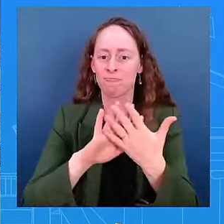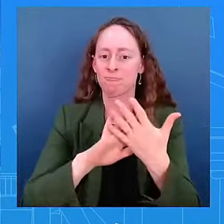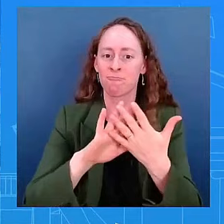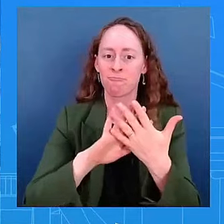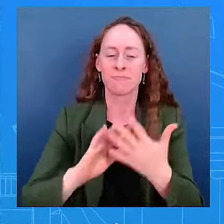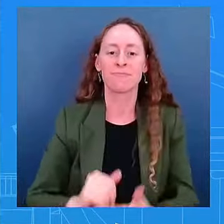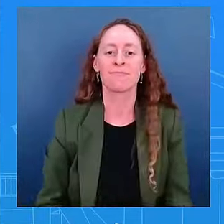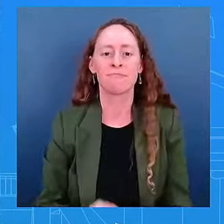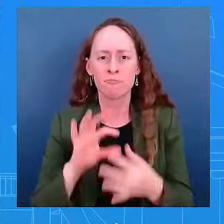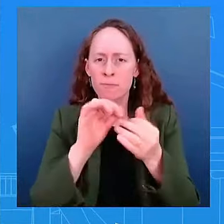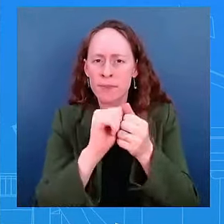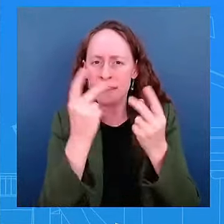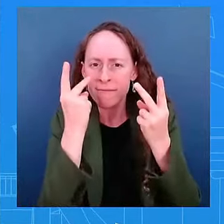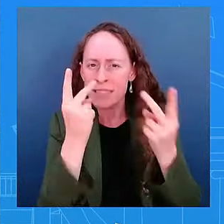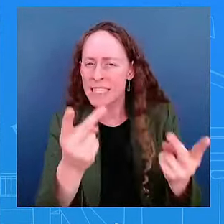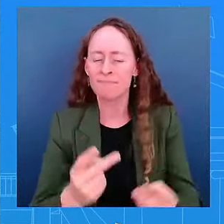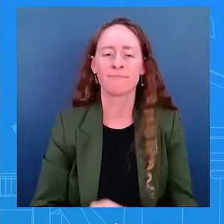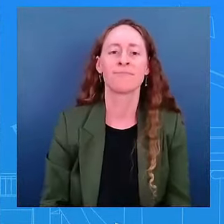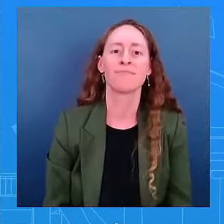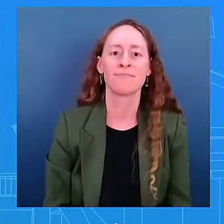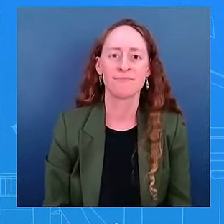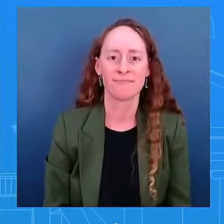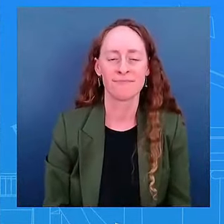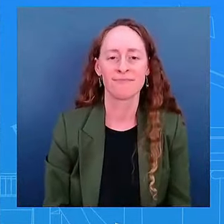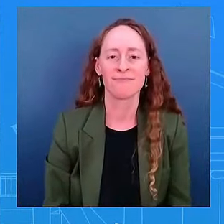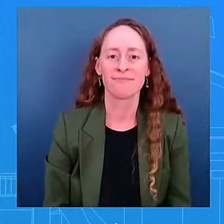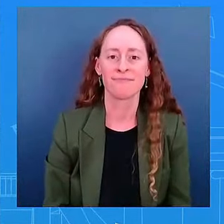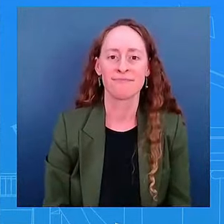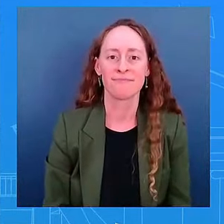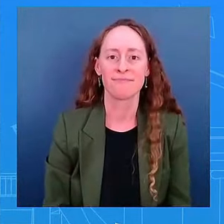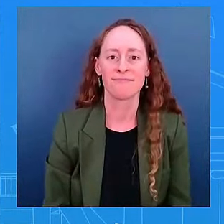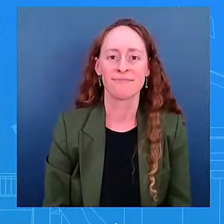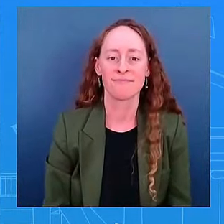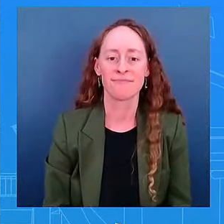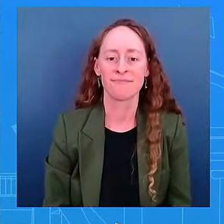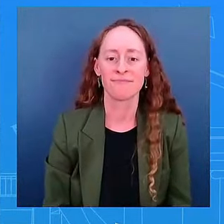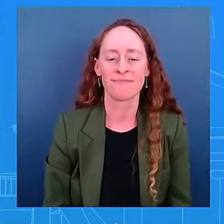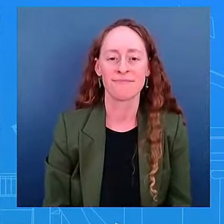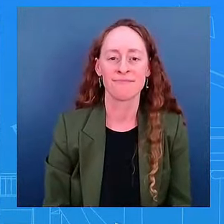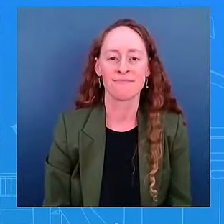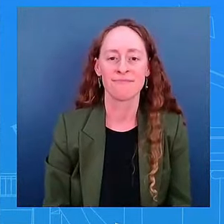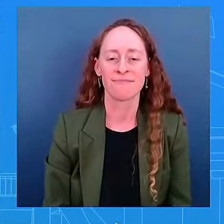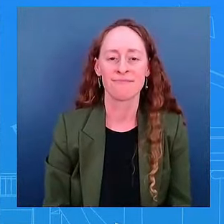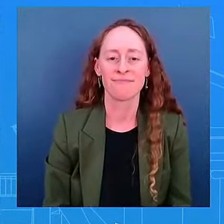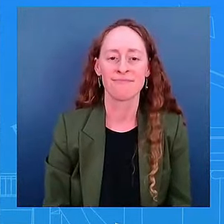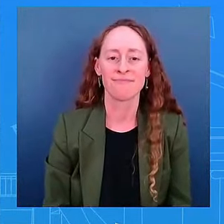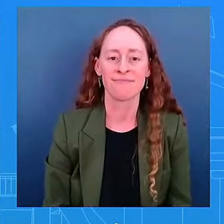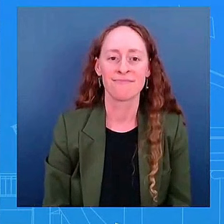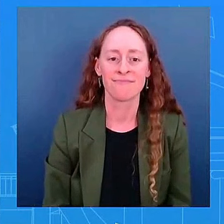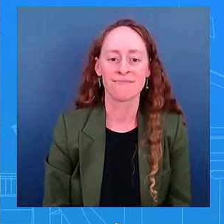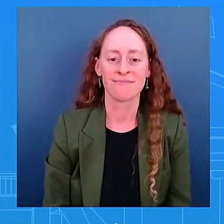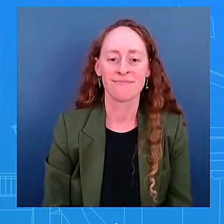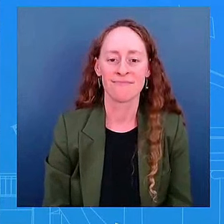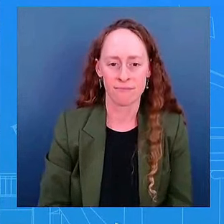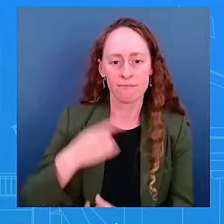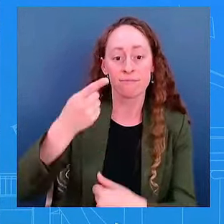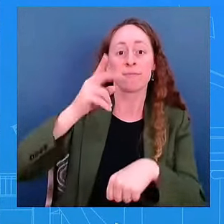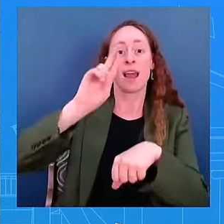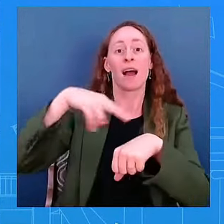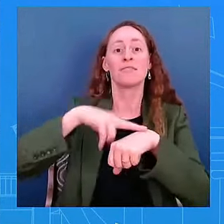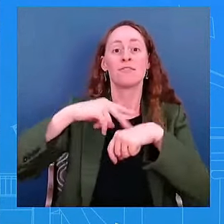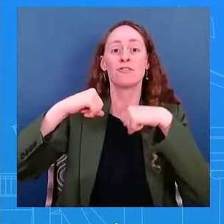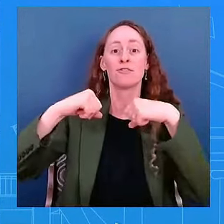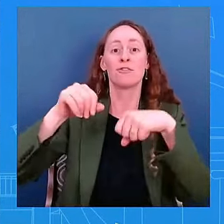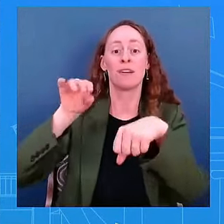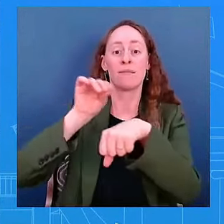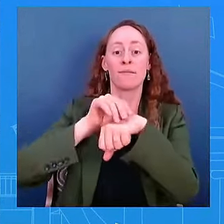you heard from the National Security Advisor himself many times when we've talked about our relationship with China.